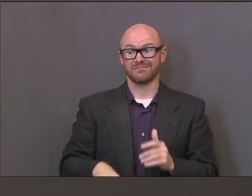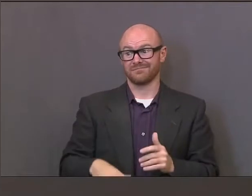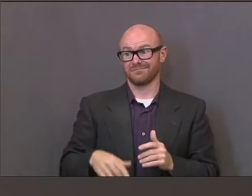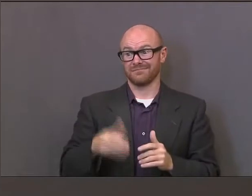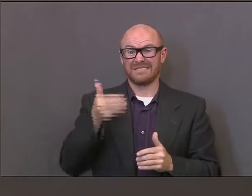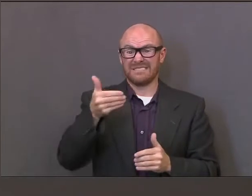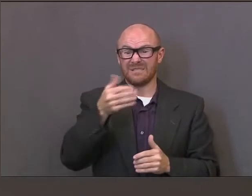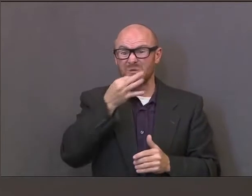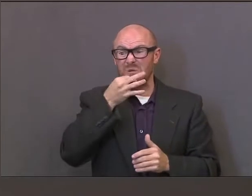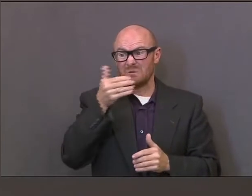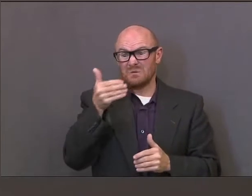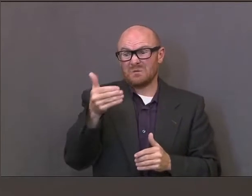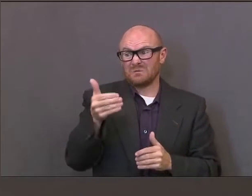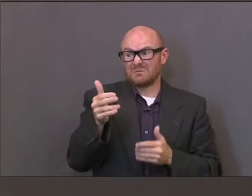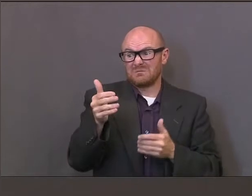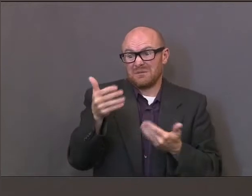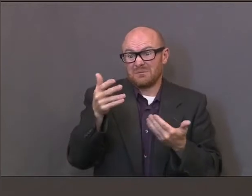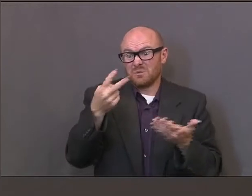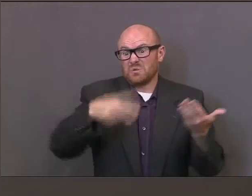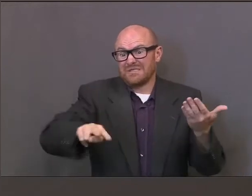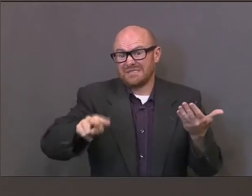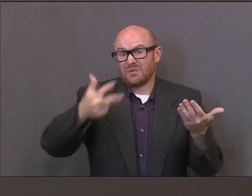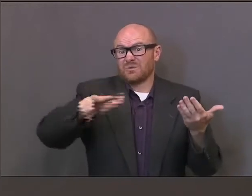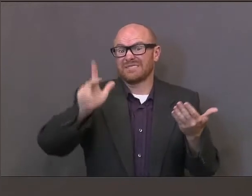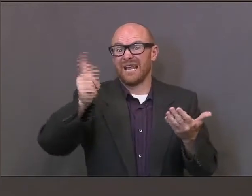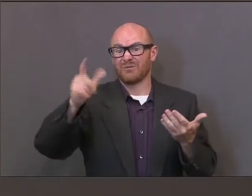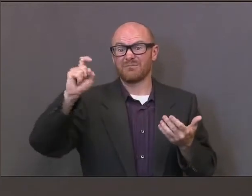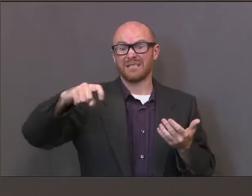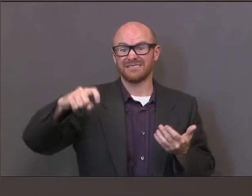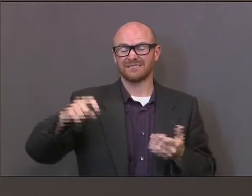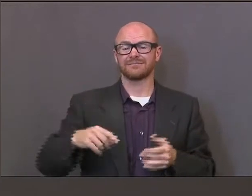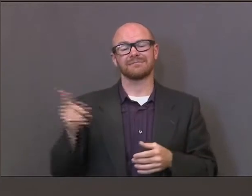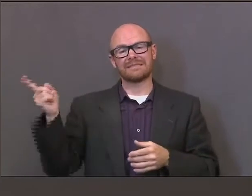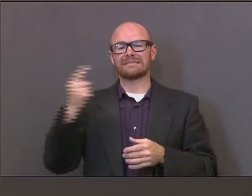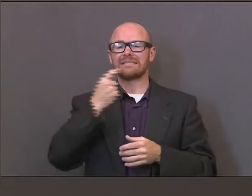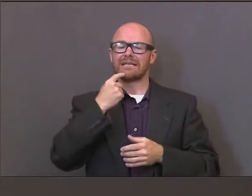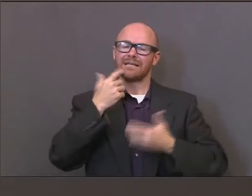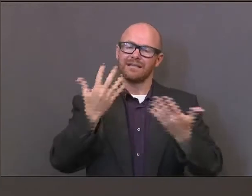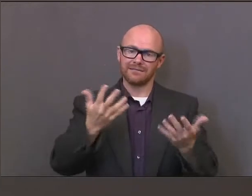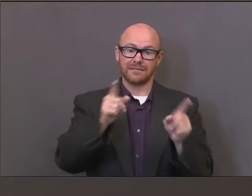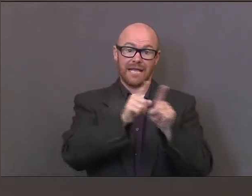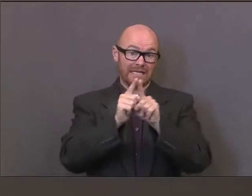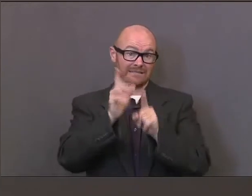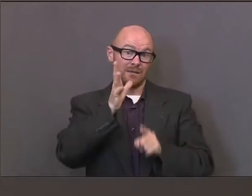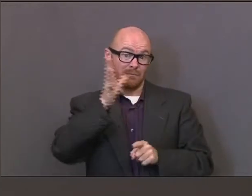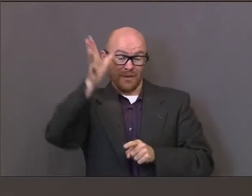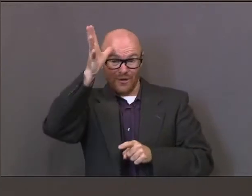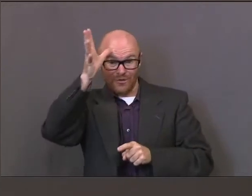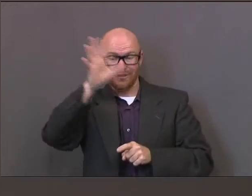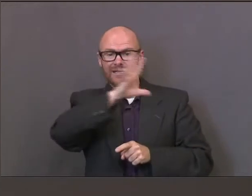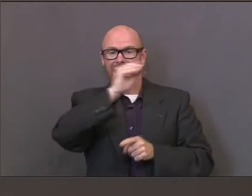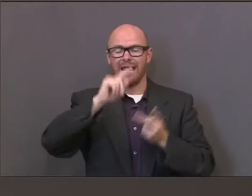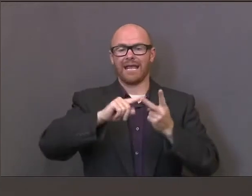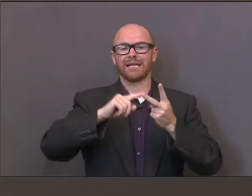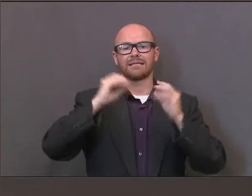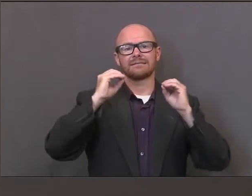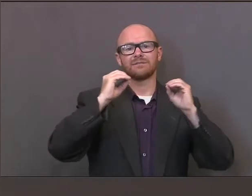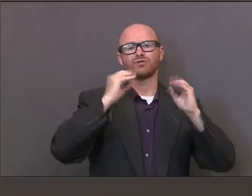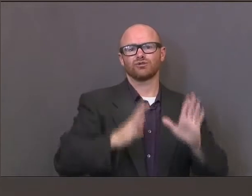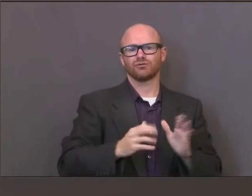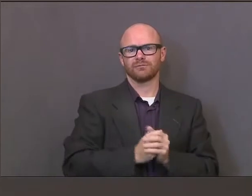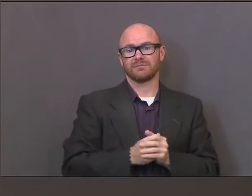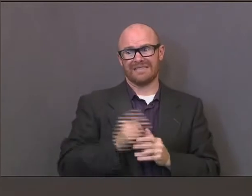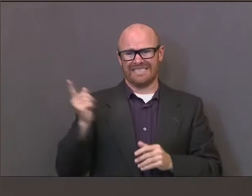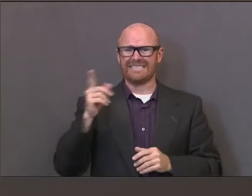began. And she said that as an educational leader and as a parent, she was a little hesitant to have school